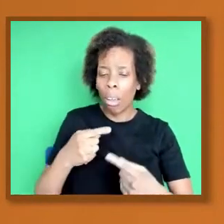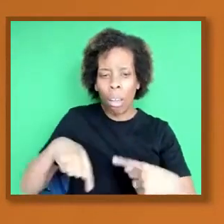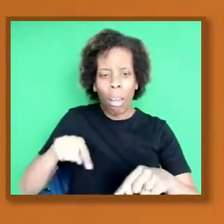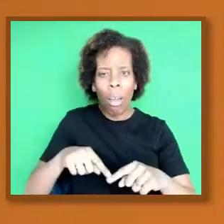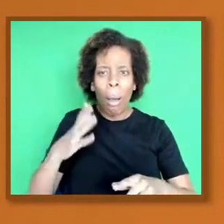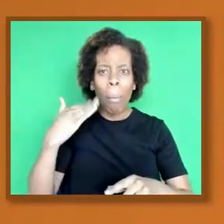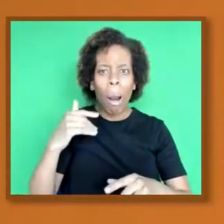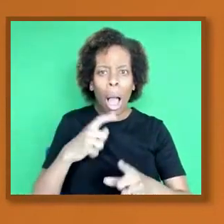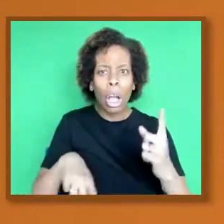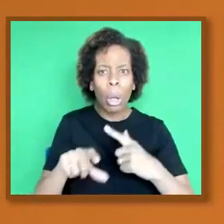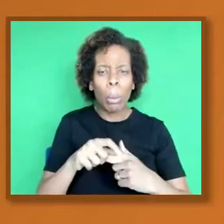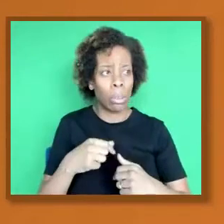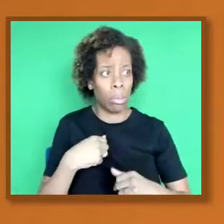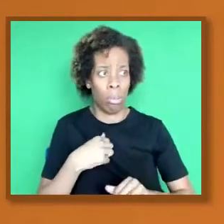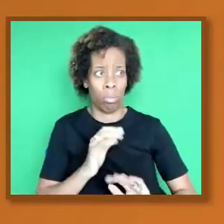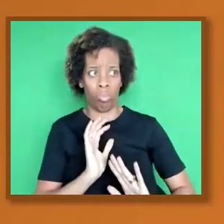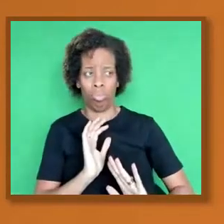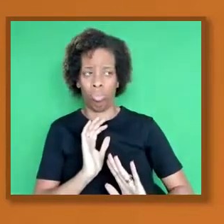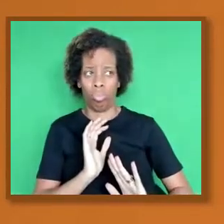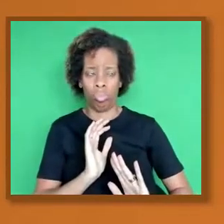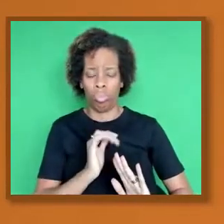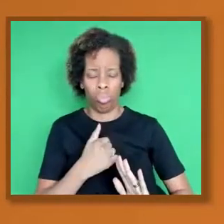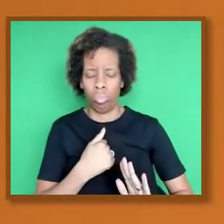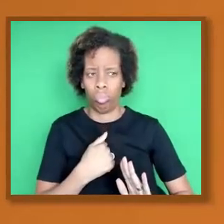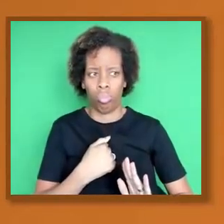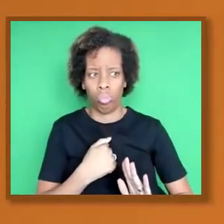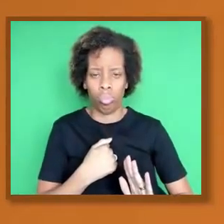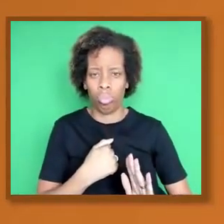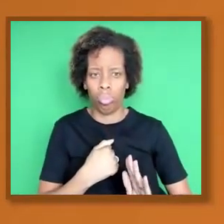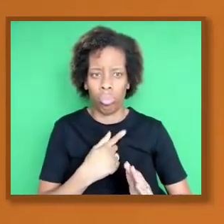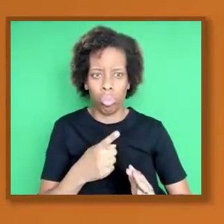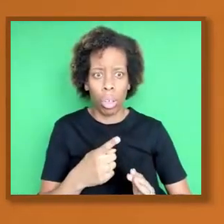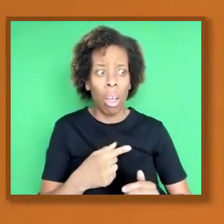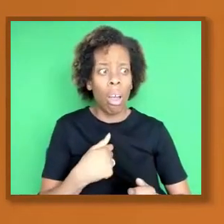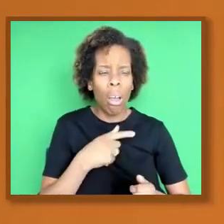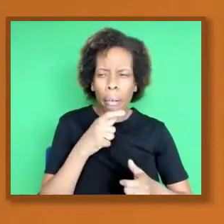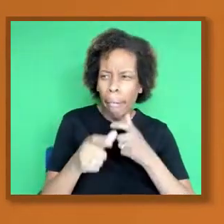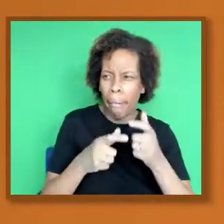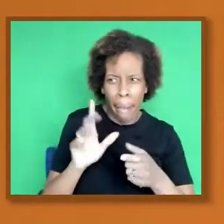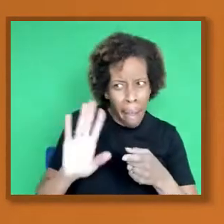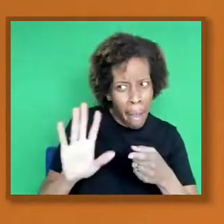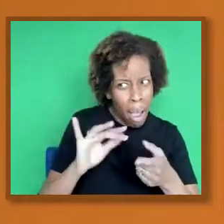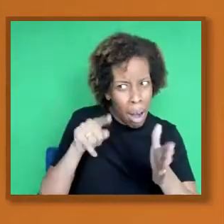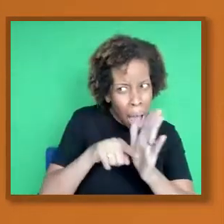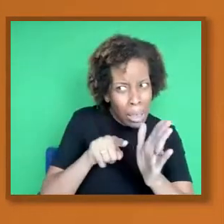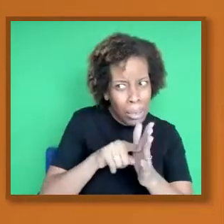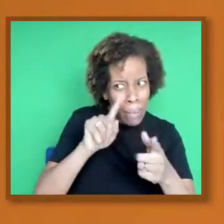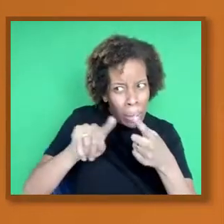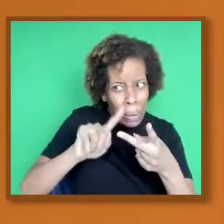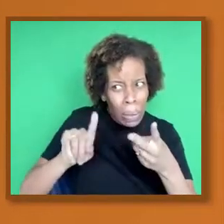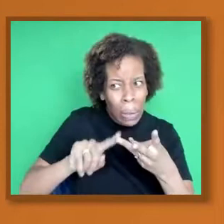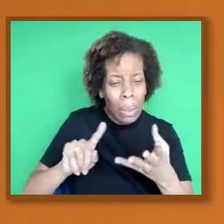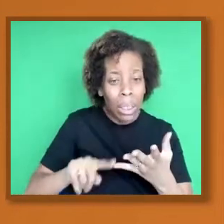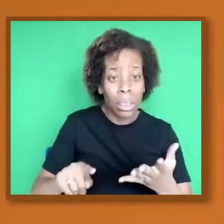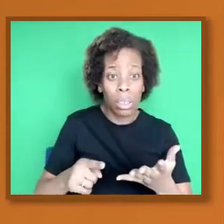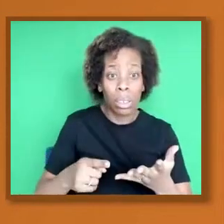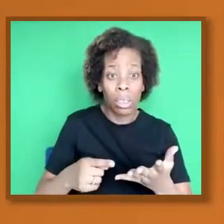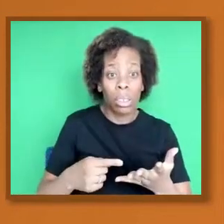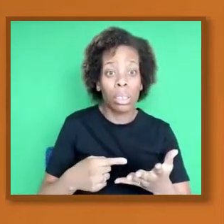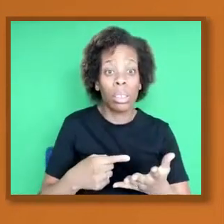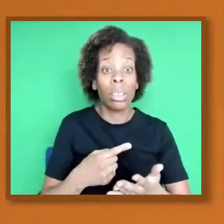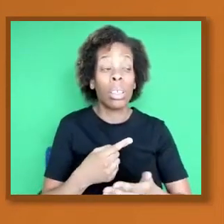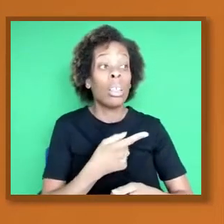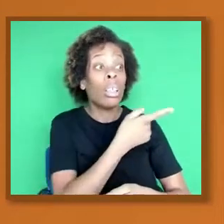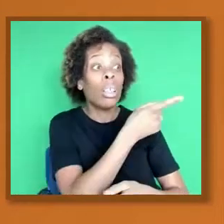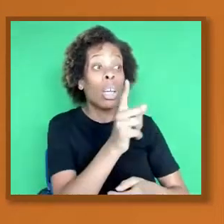Some of the disparaging comments you will hear they make, you know, it's, you know, if some if they were to see some of the people and